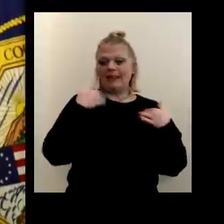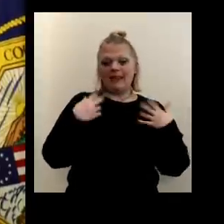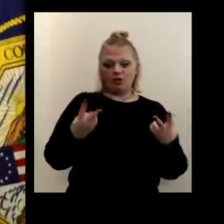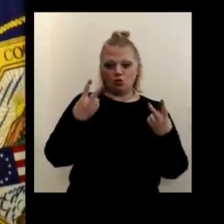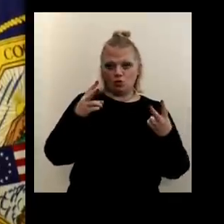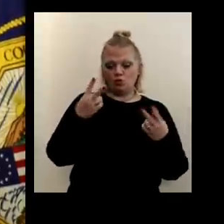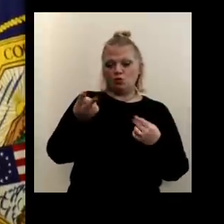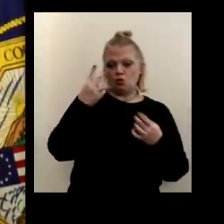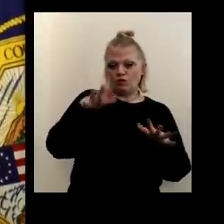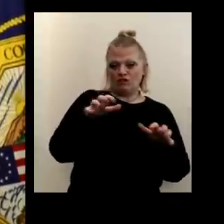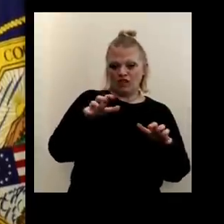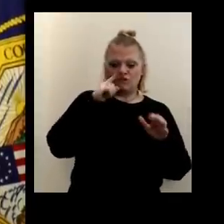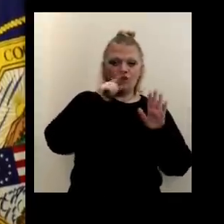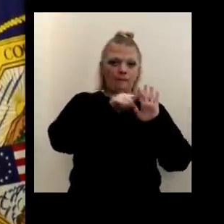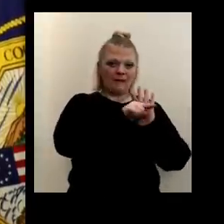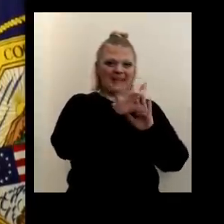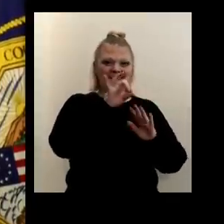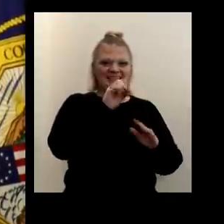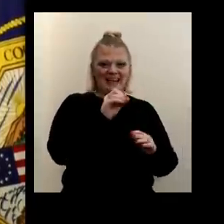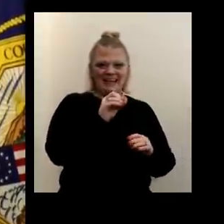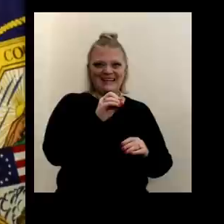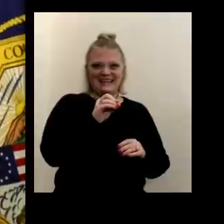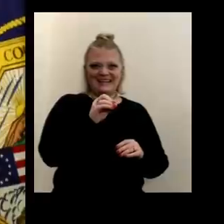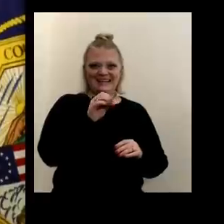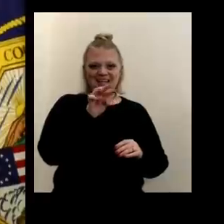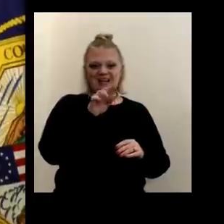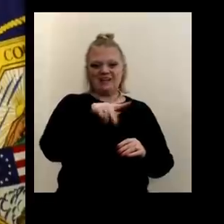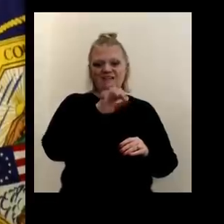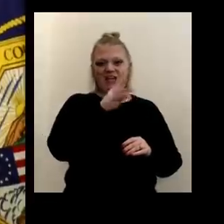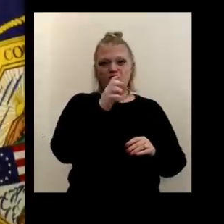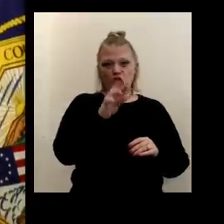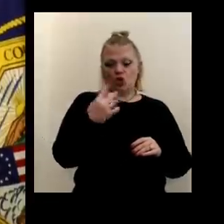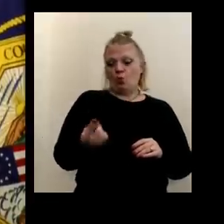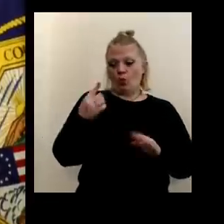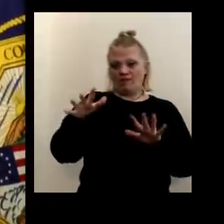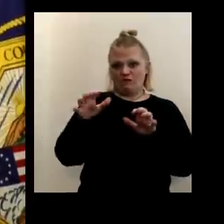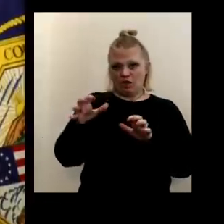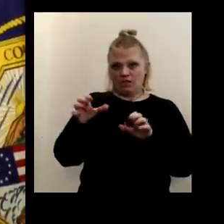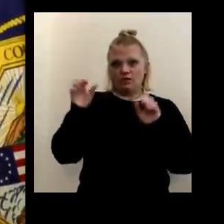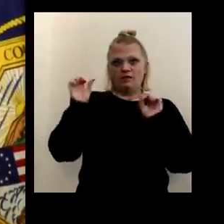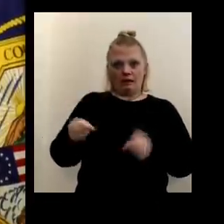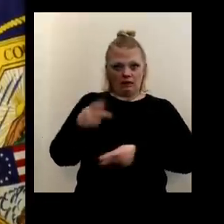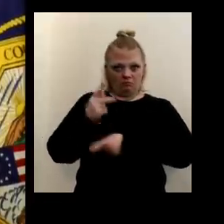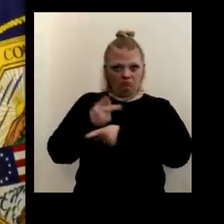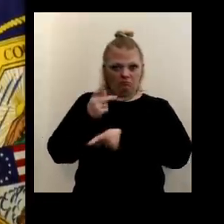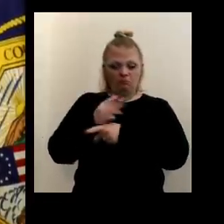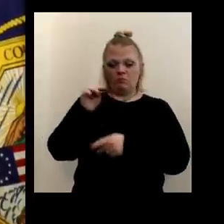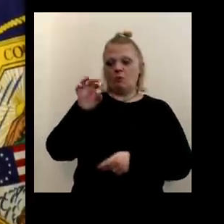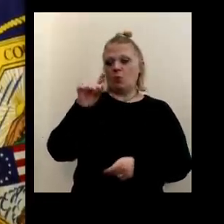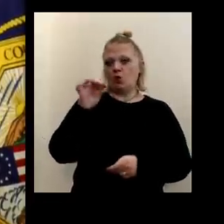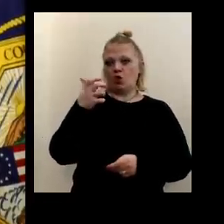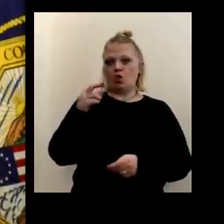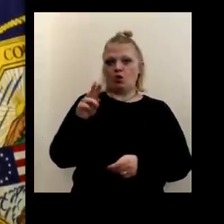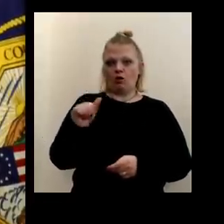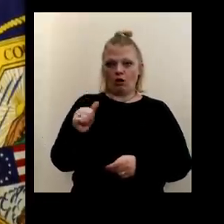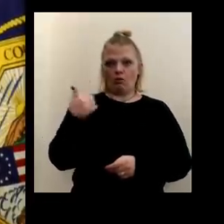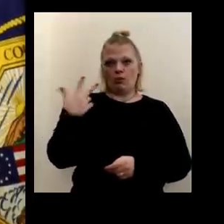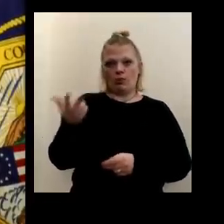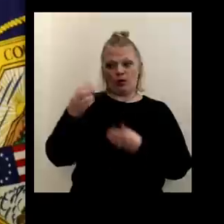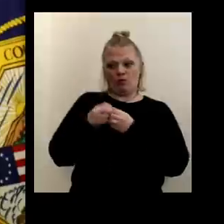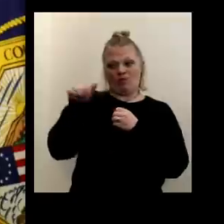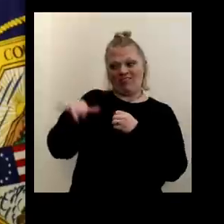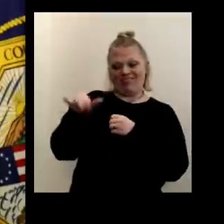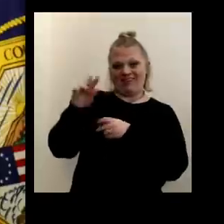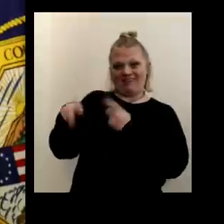to handle the minus 80, which is the Pfizer vaccine. We have one freezer on hand that can handle the Moderna vaccine vaccine, which three more freezers coming very soon.